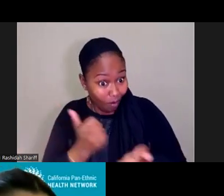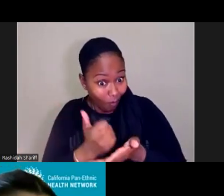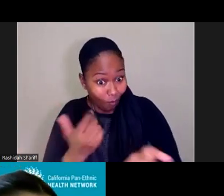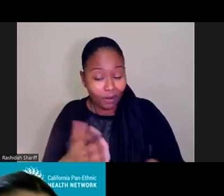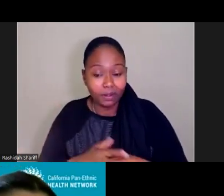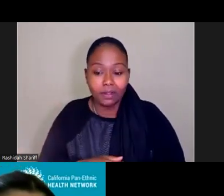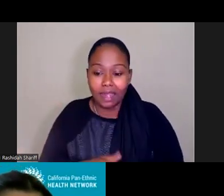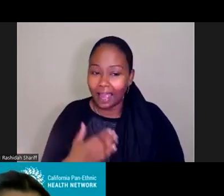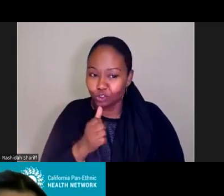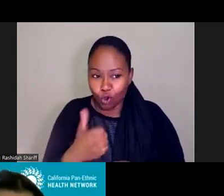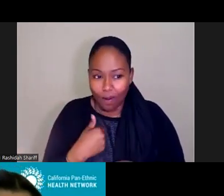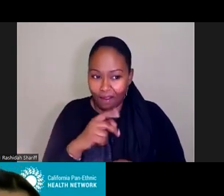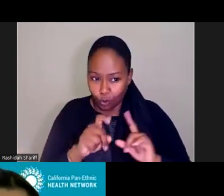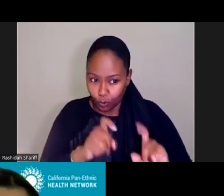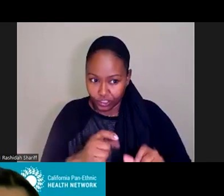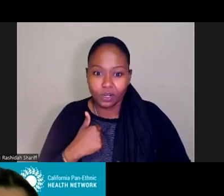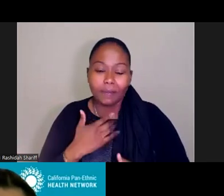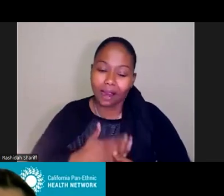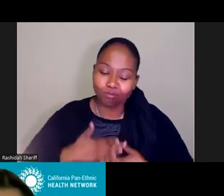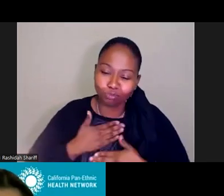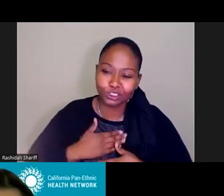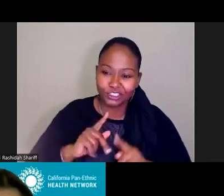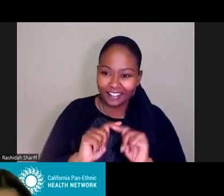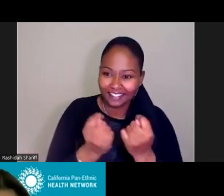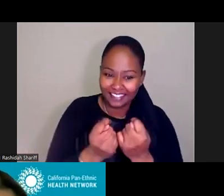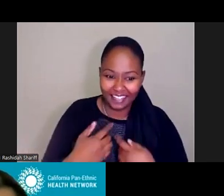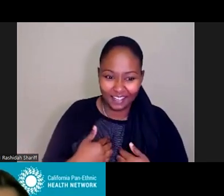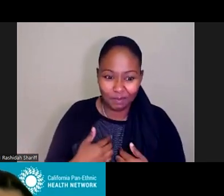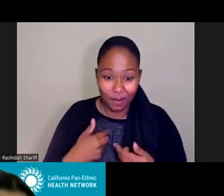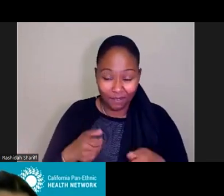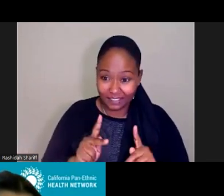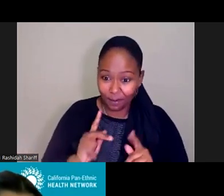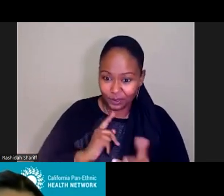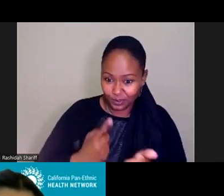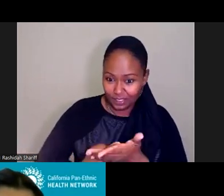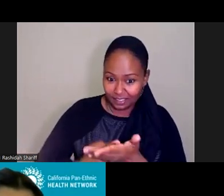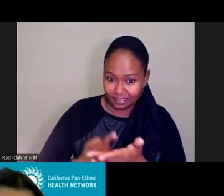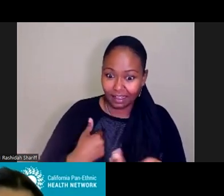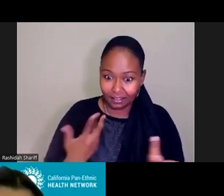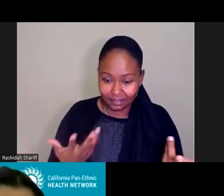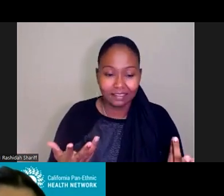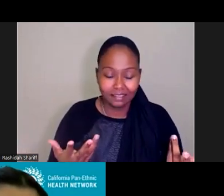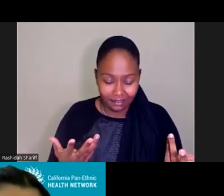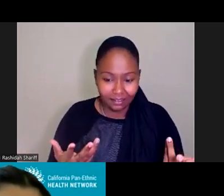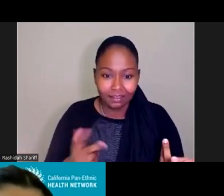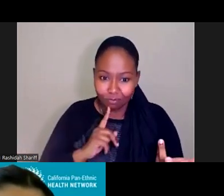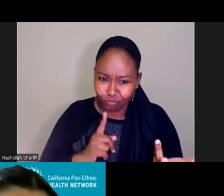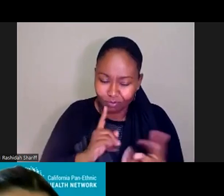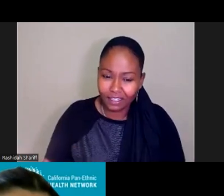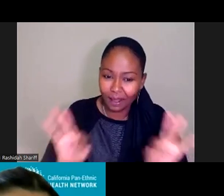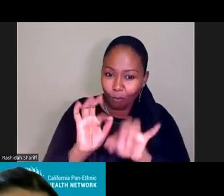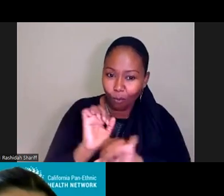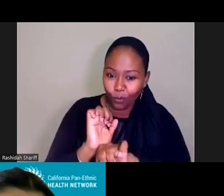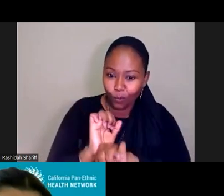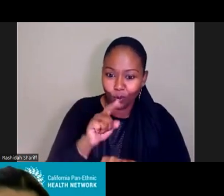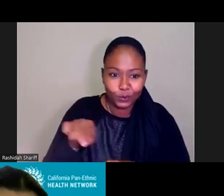just want to give my appreciation to the team. I think we've had an opportunity to talk about this a little bit. I think it's really important work that